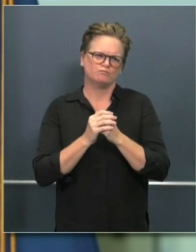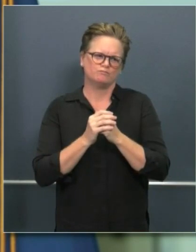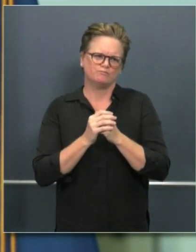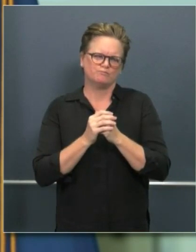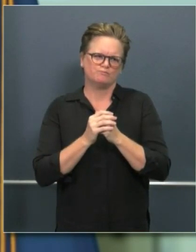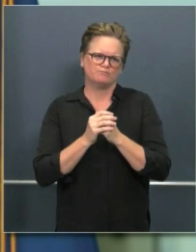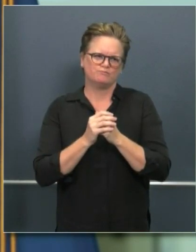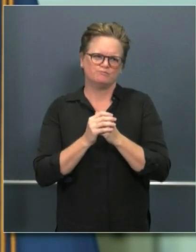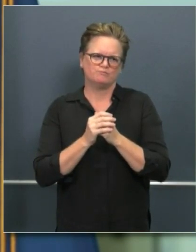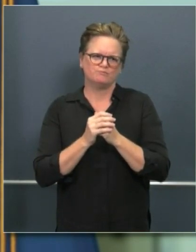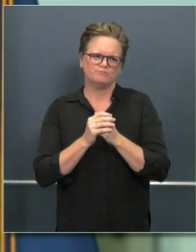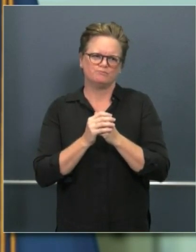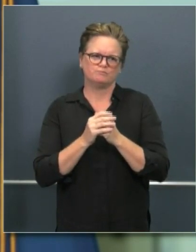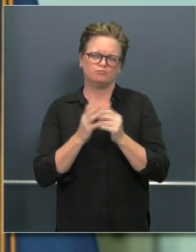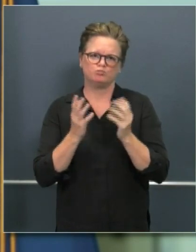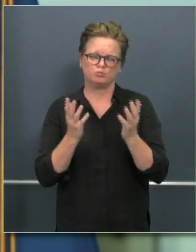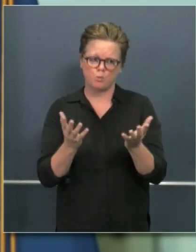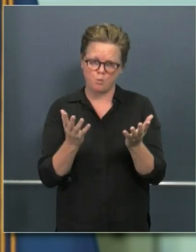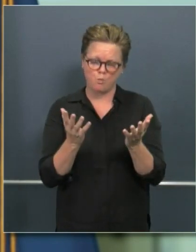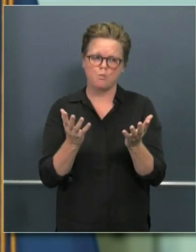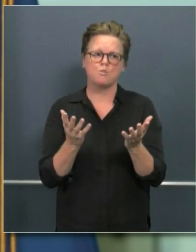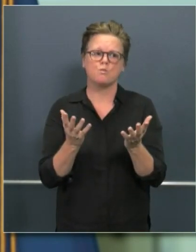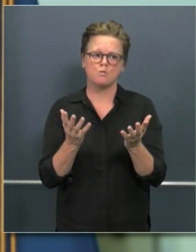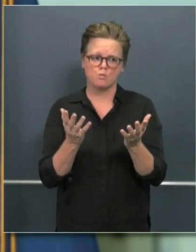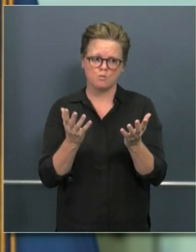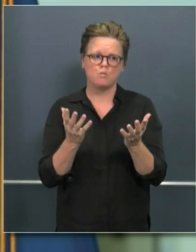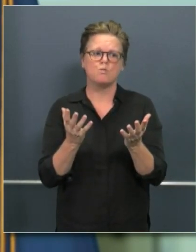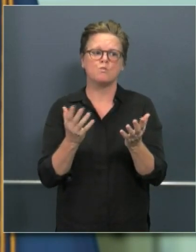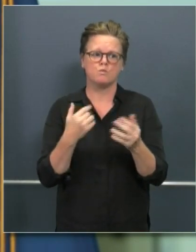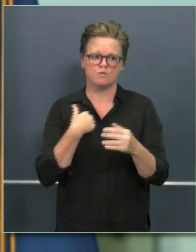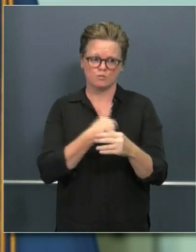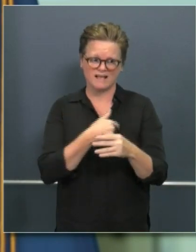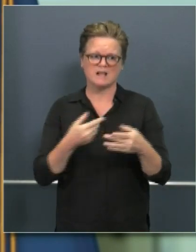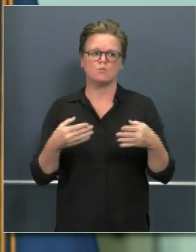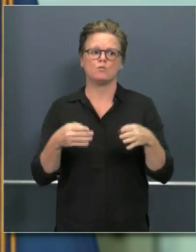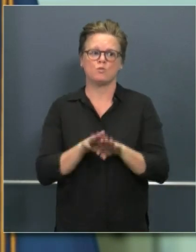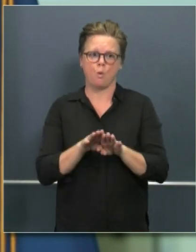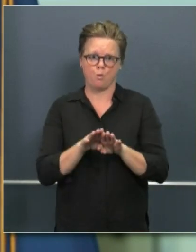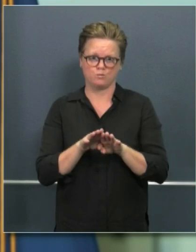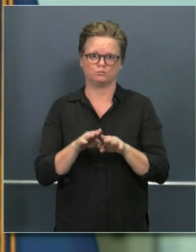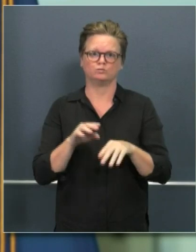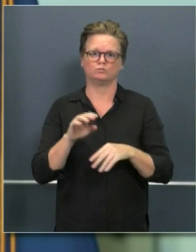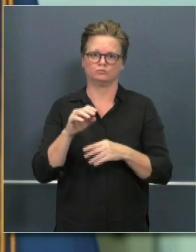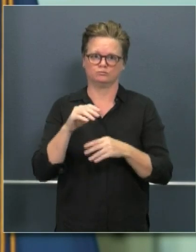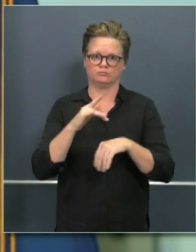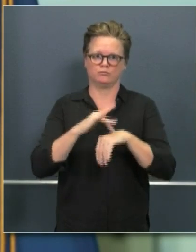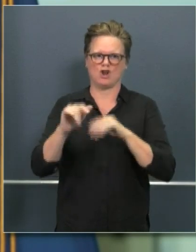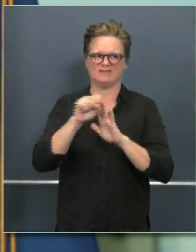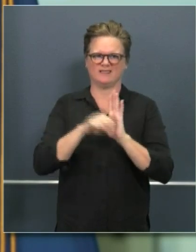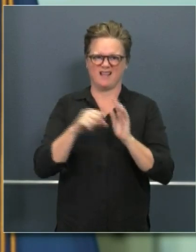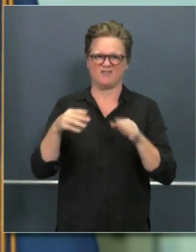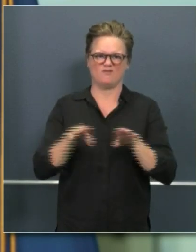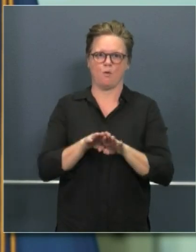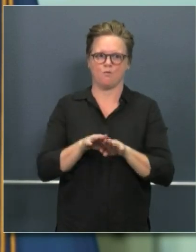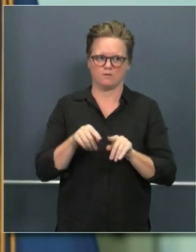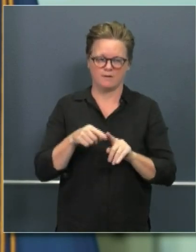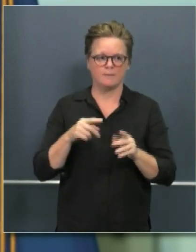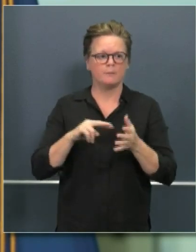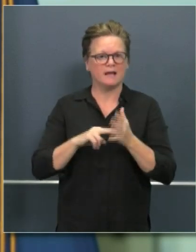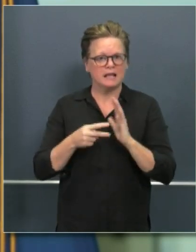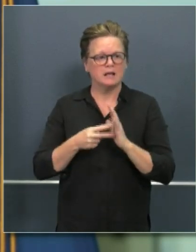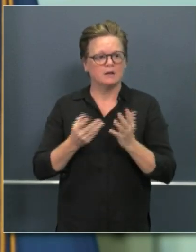you put the state's economic recovery ahead of the public health benefits? Often, Phil, we talk about social determinants of health.